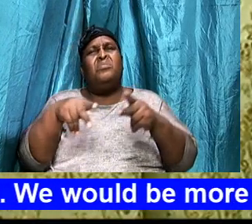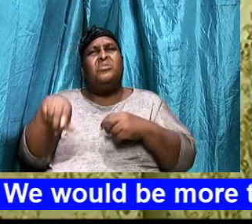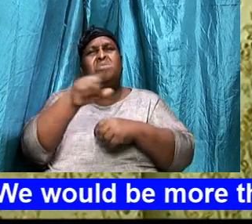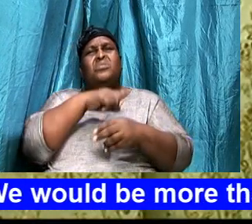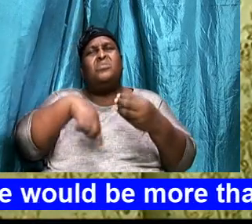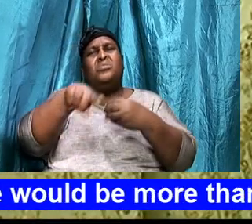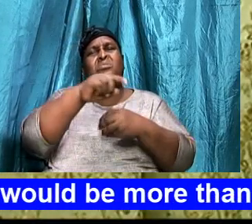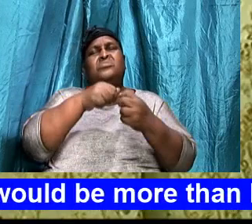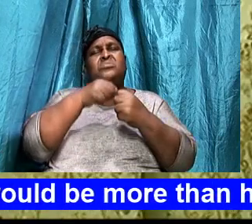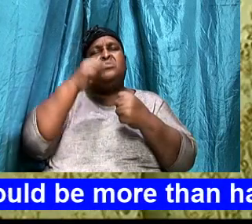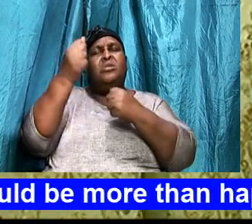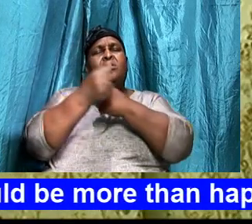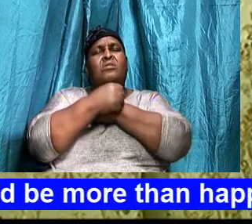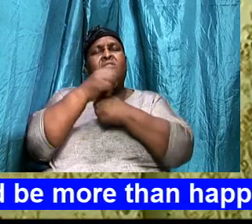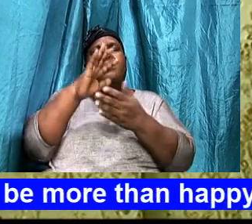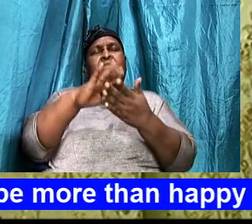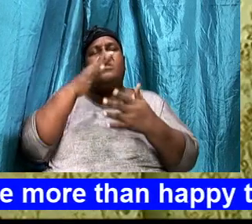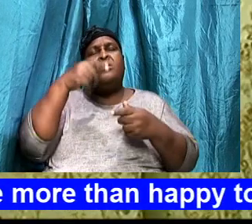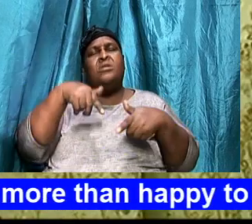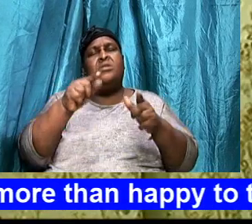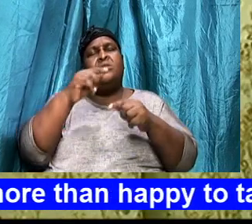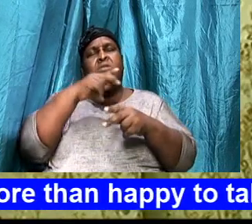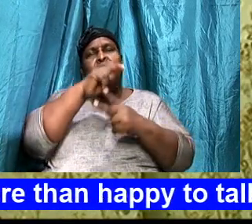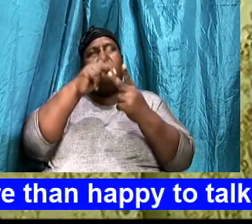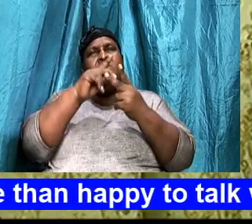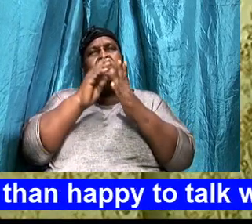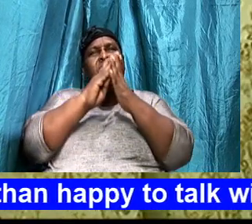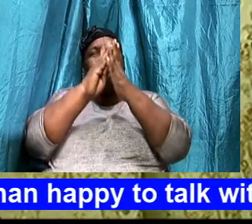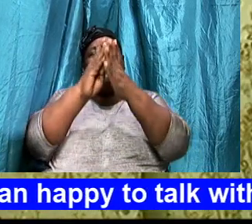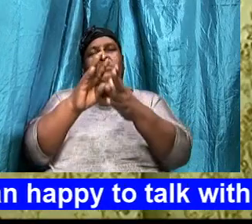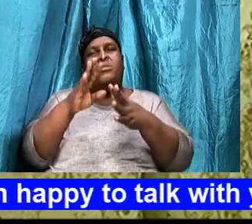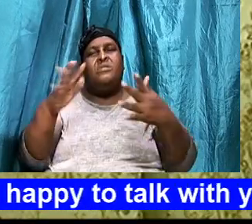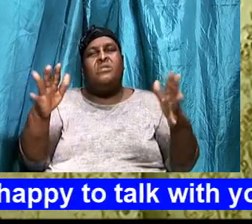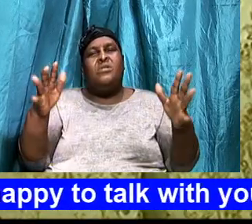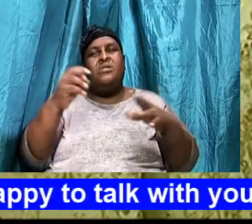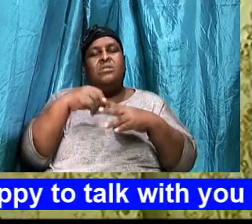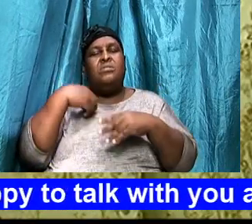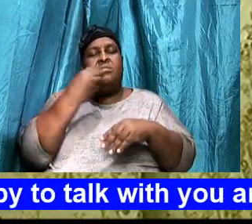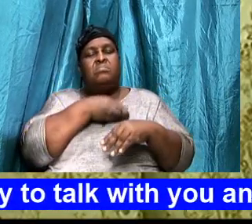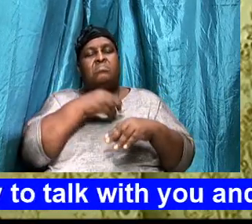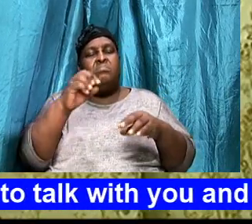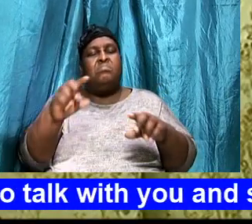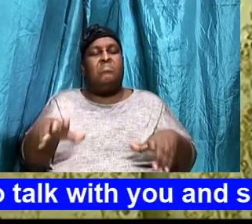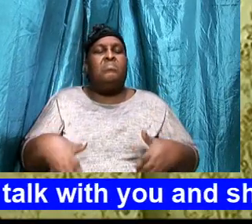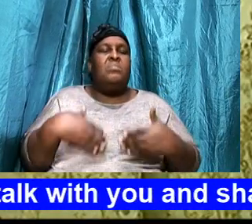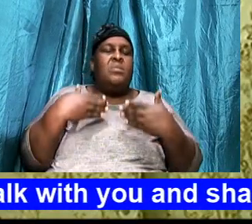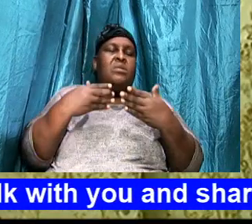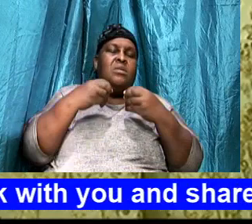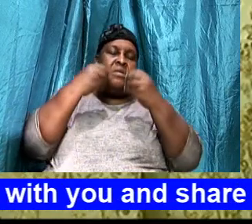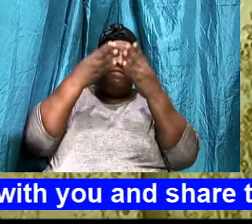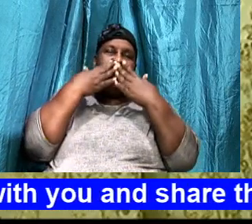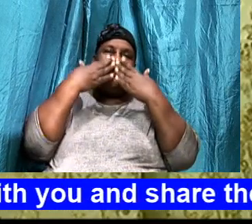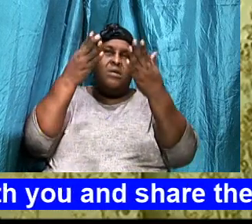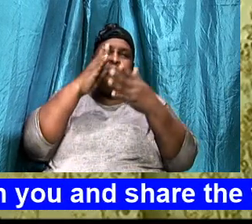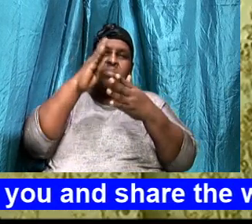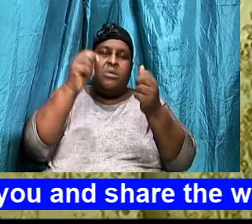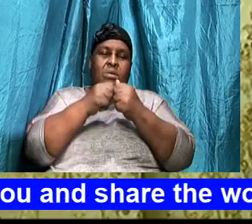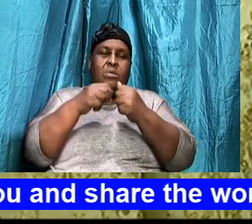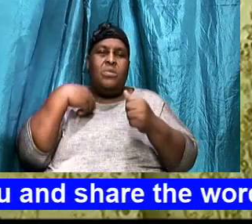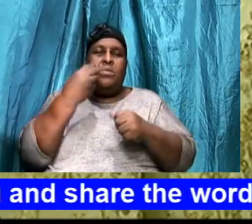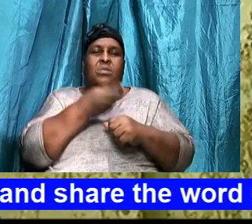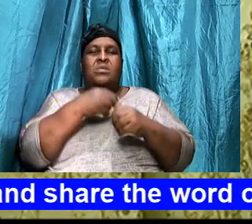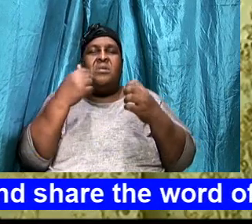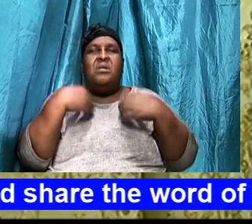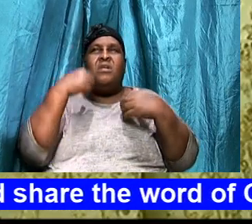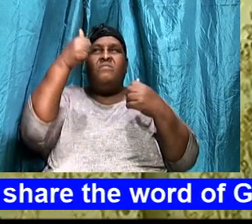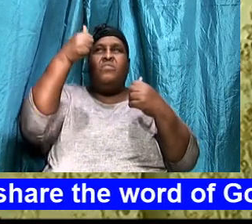glory, Lord let your perfect will, Be done in our lives, As we give a thanks, For being with us tonight, Have